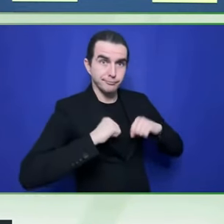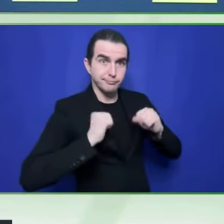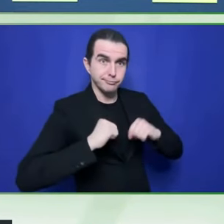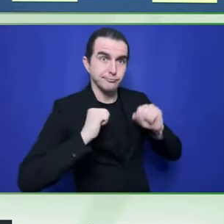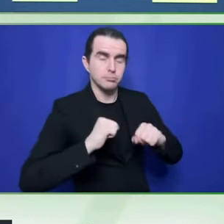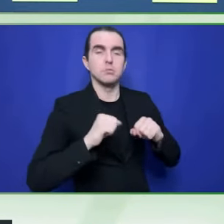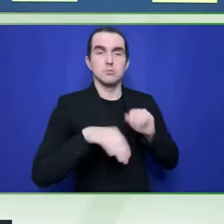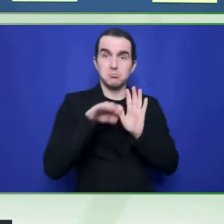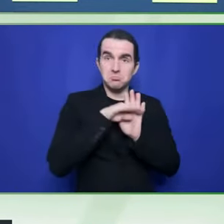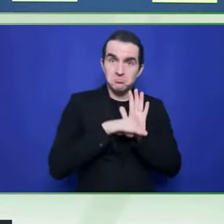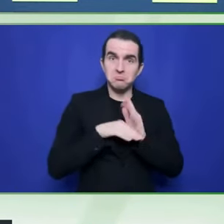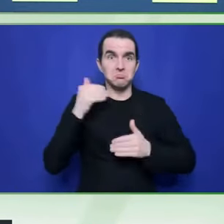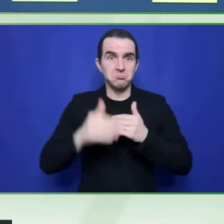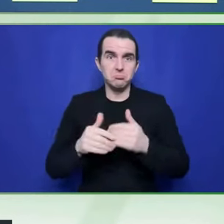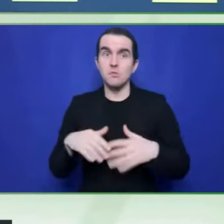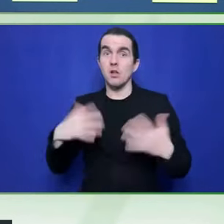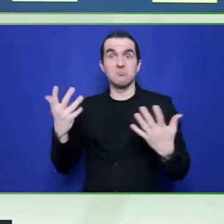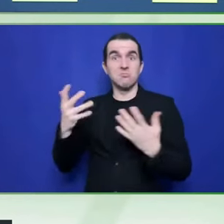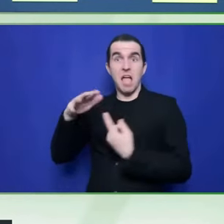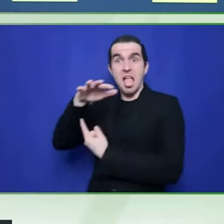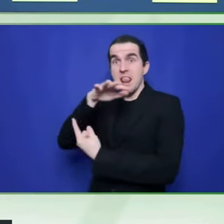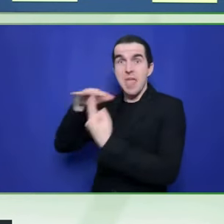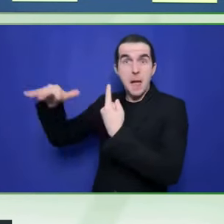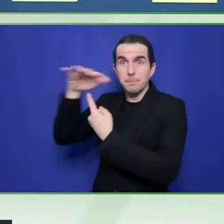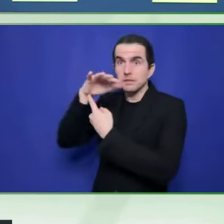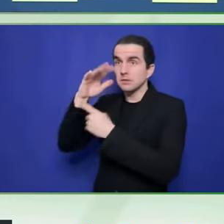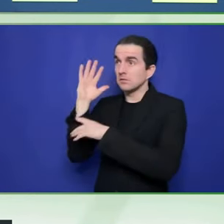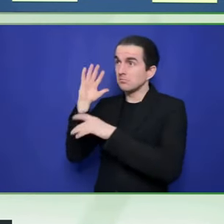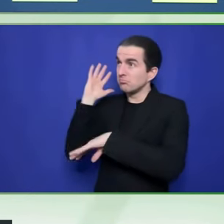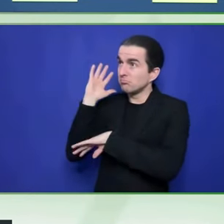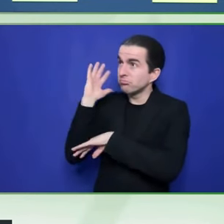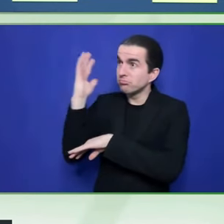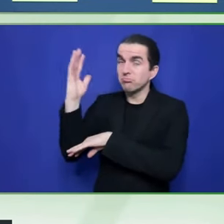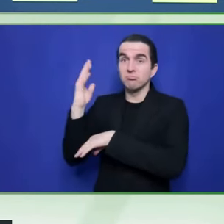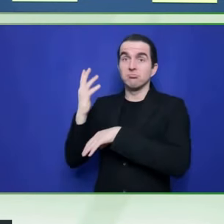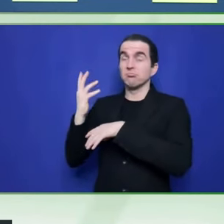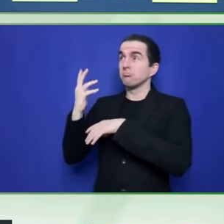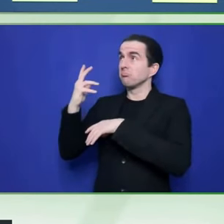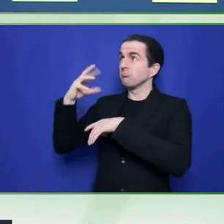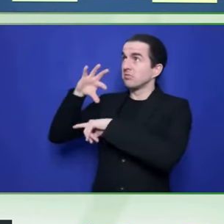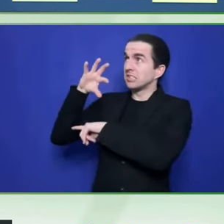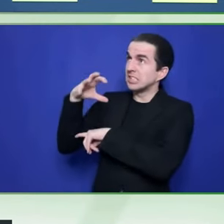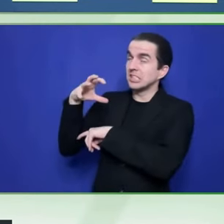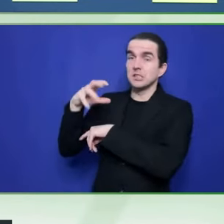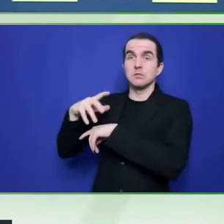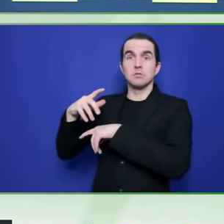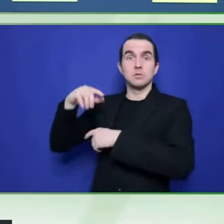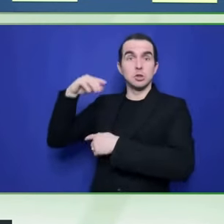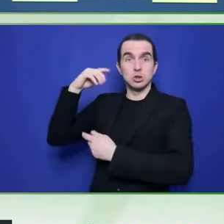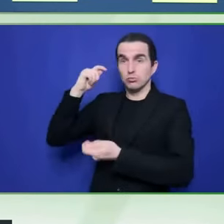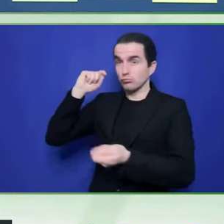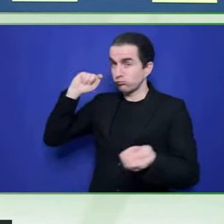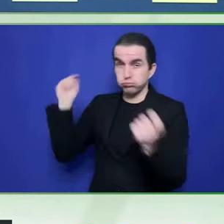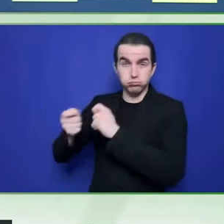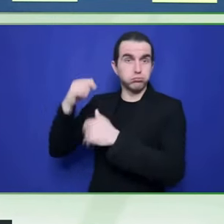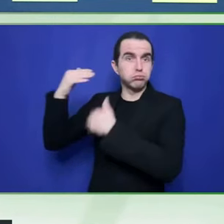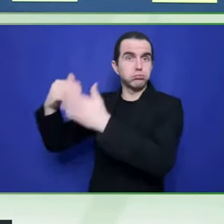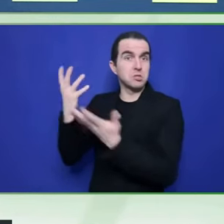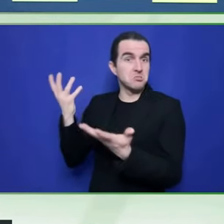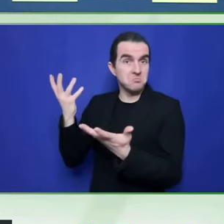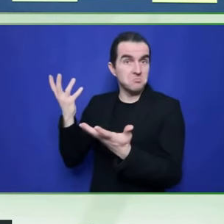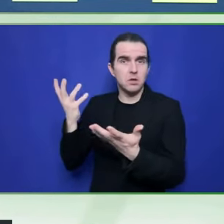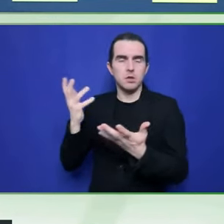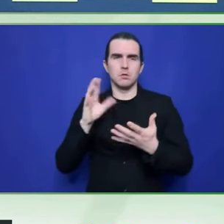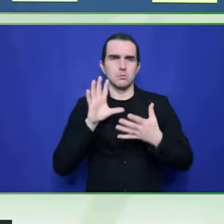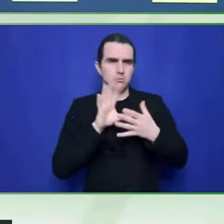countries, uh, our government's approach towards disability inclusion in, in the SDGs should be as comprehensive as